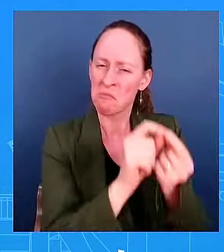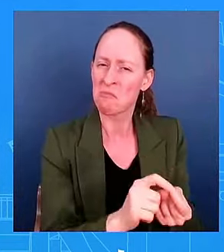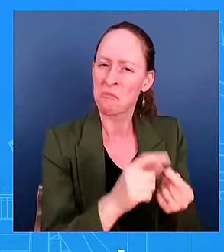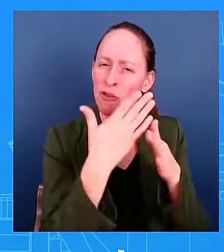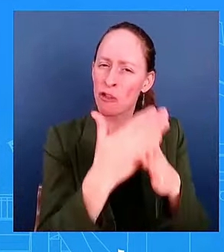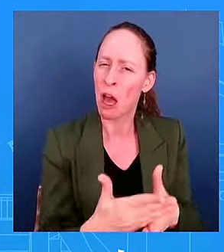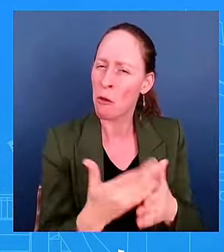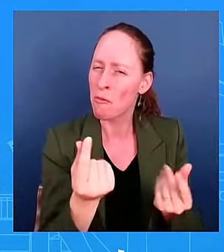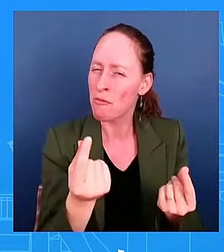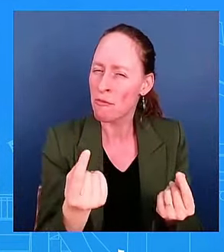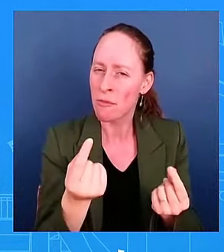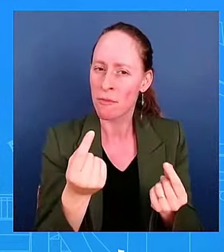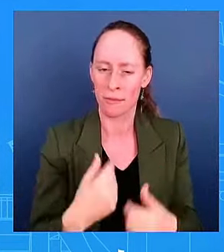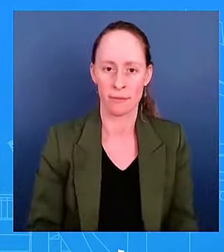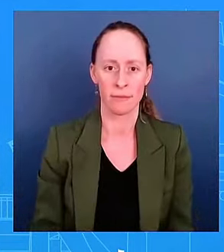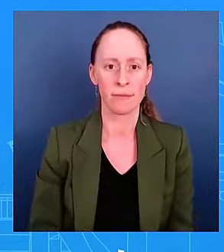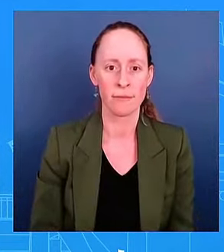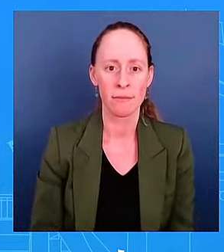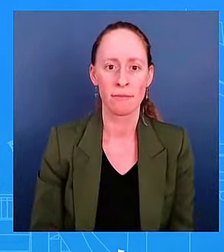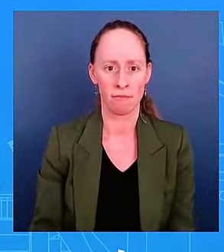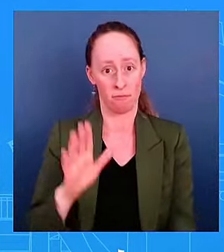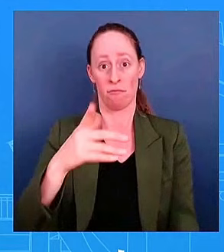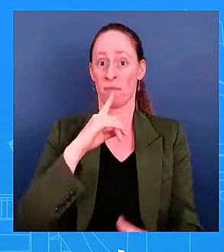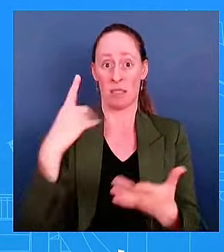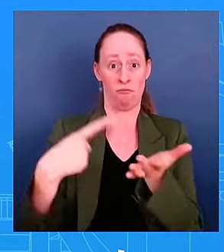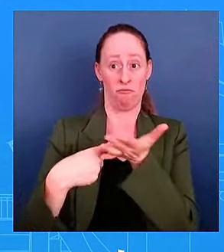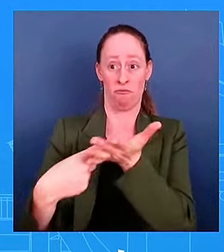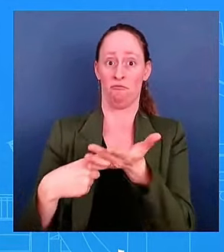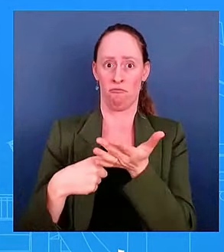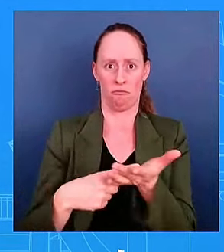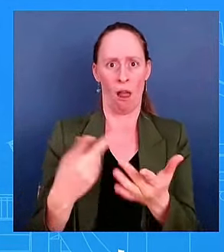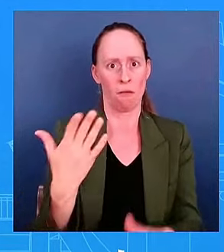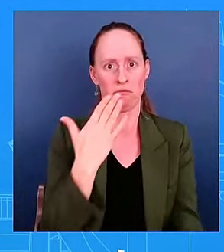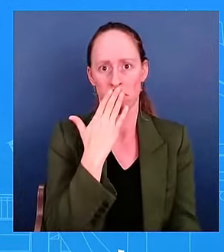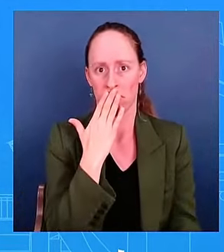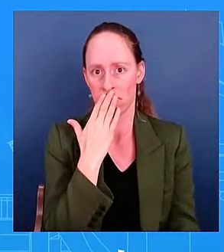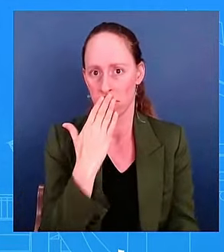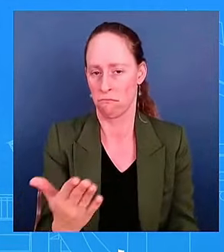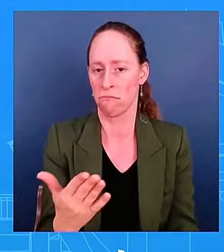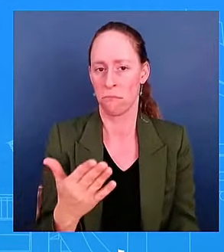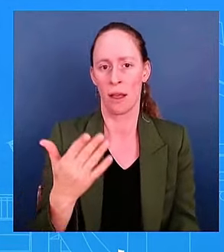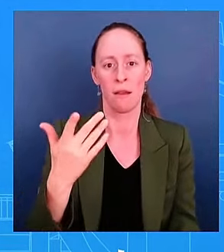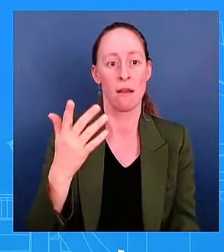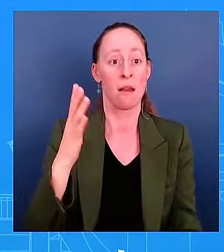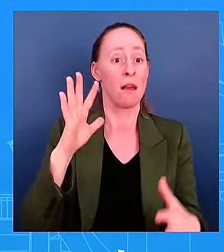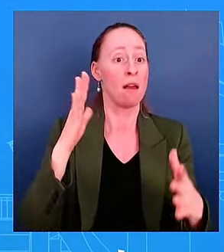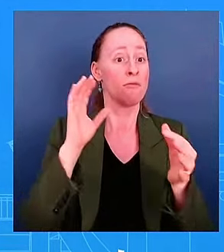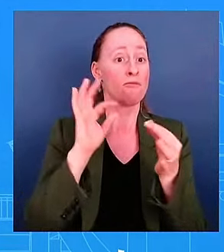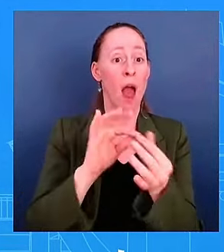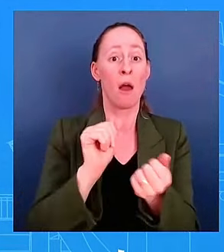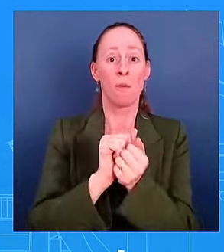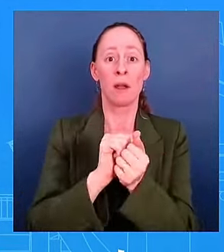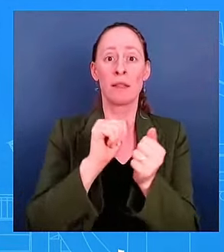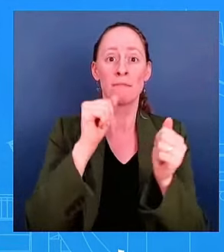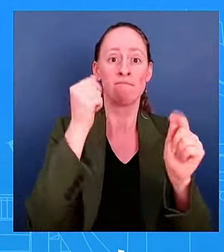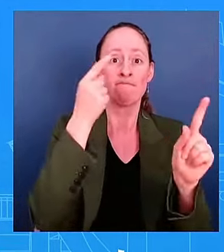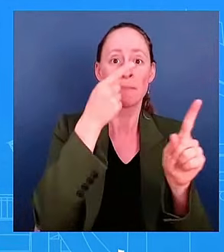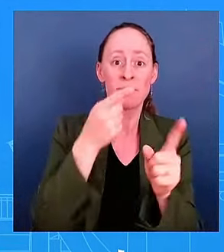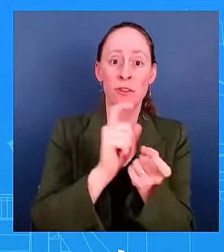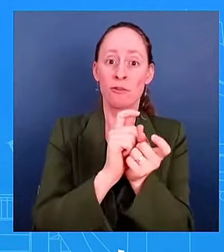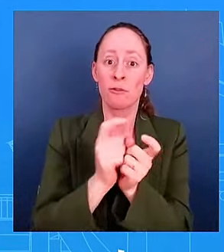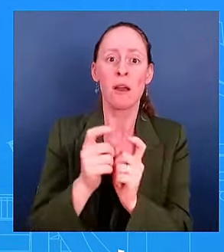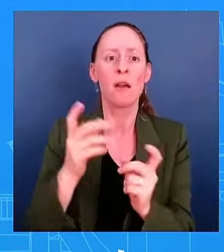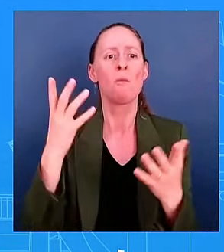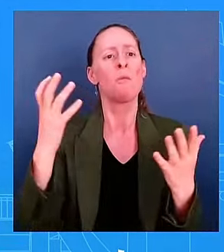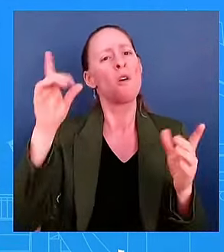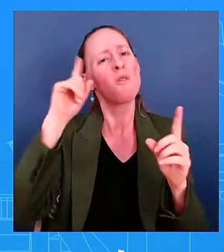So, we welcome that. We're clear-eyed that democratic change will not be easy and requires serious commitment. So, we remain committed to